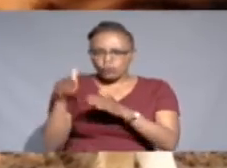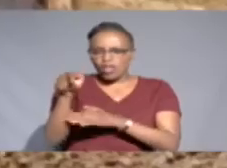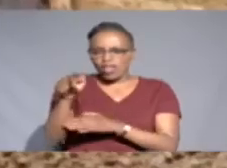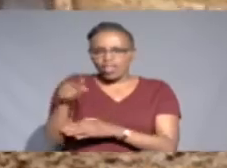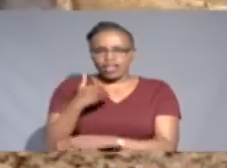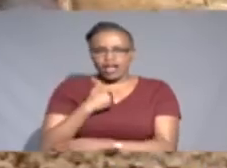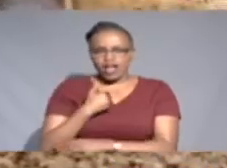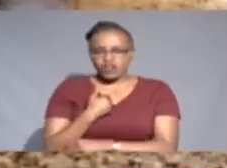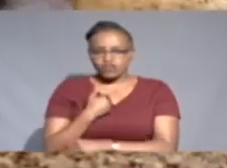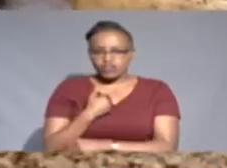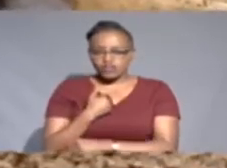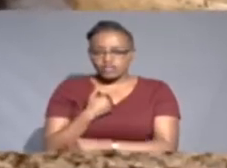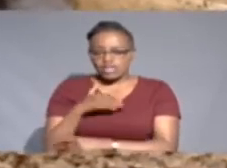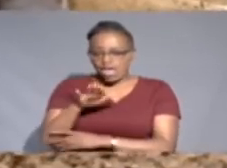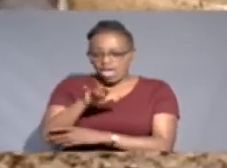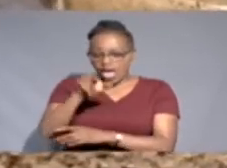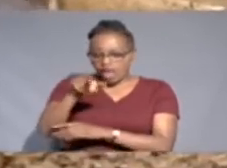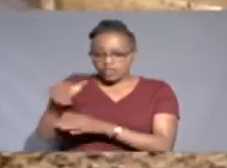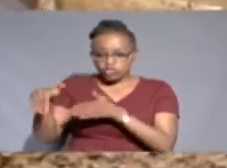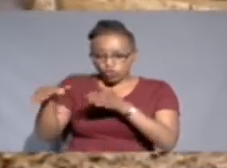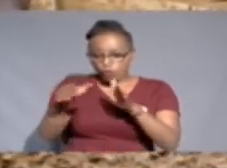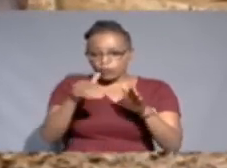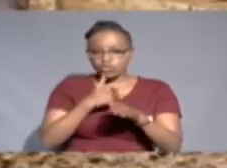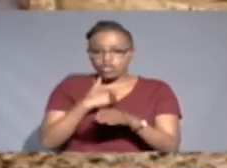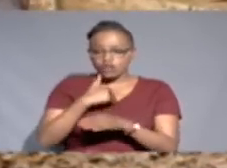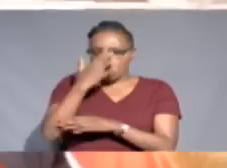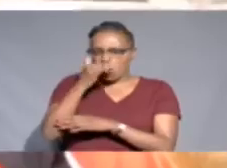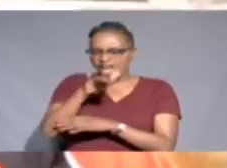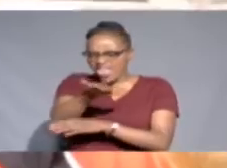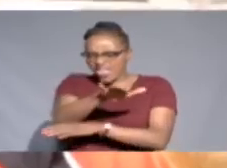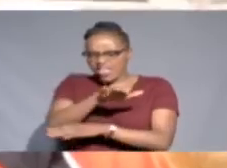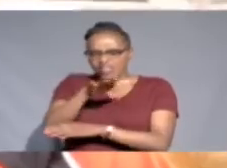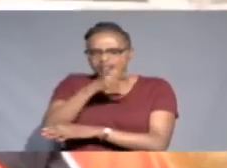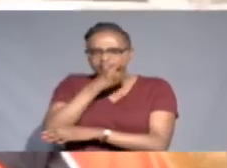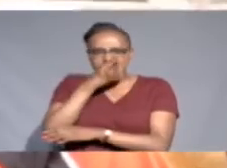in this area because the area is dry.